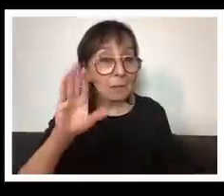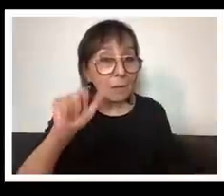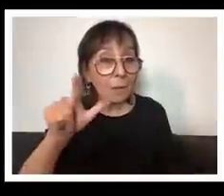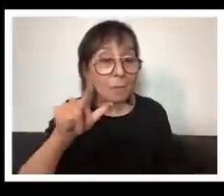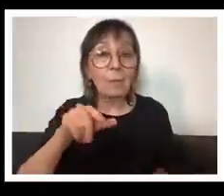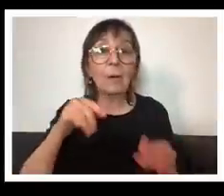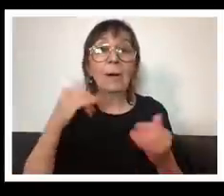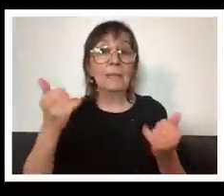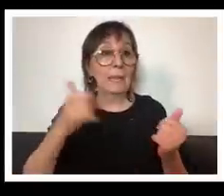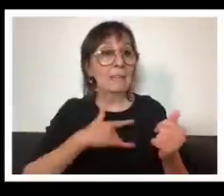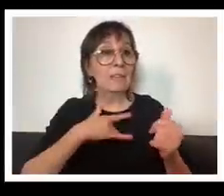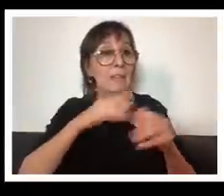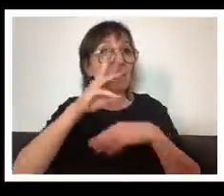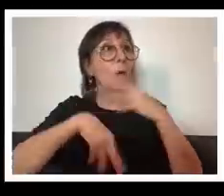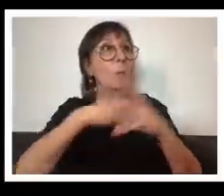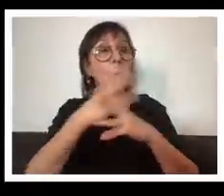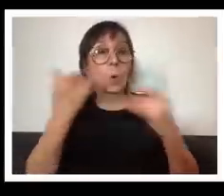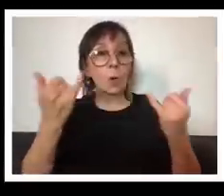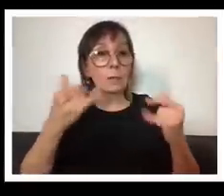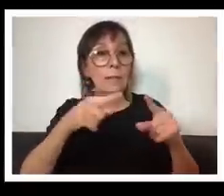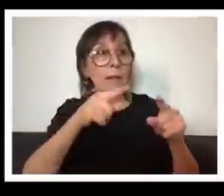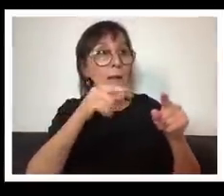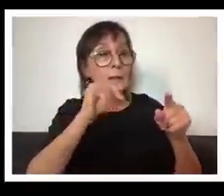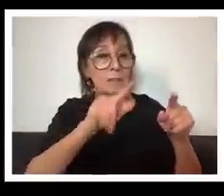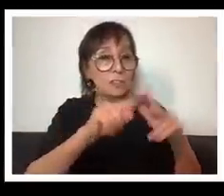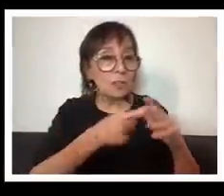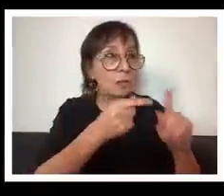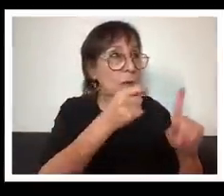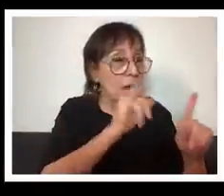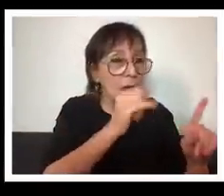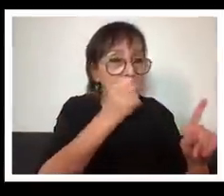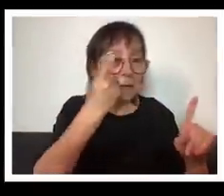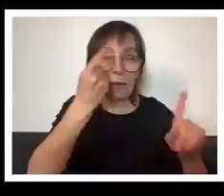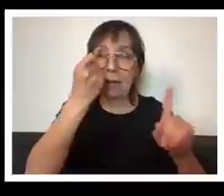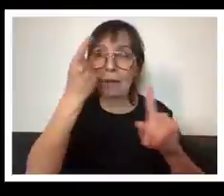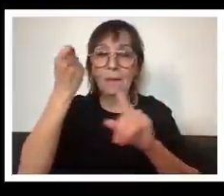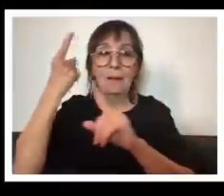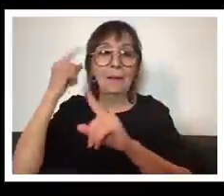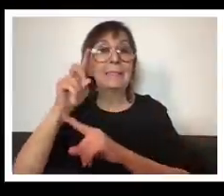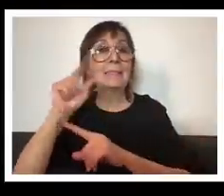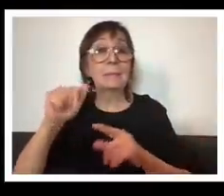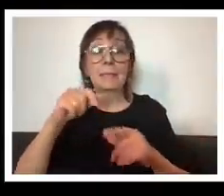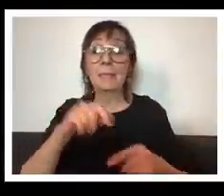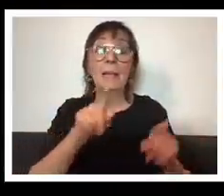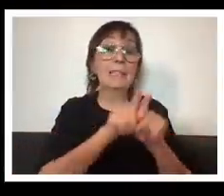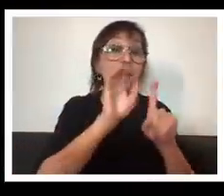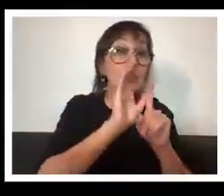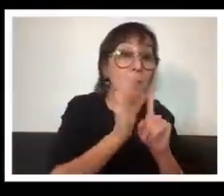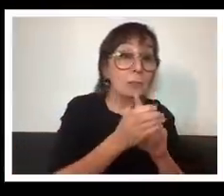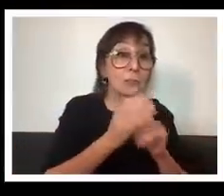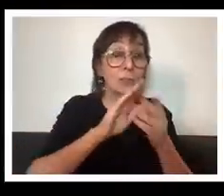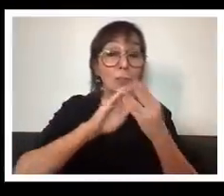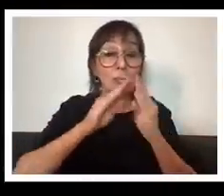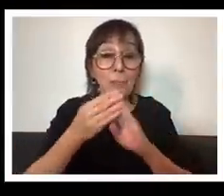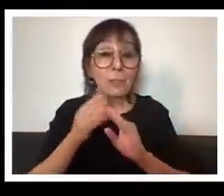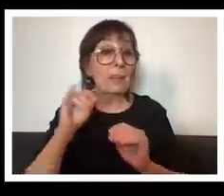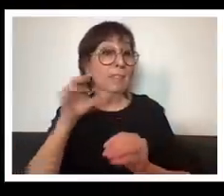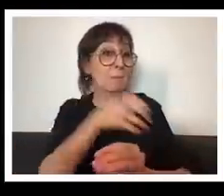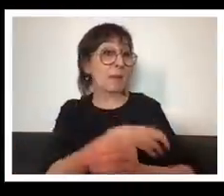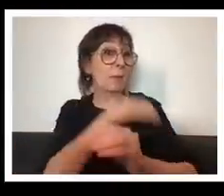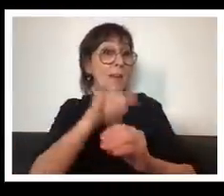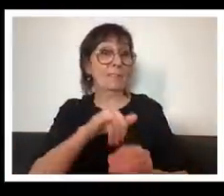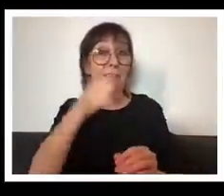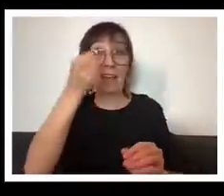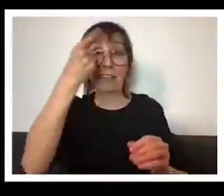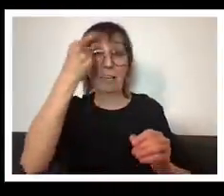generally in the world to feel like people were coming to understand disability as a culture and a community and the power of it was just extraordinary